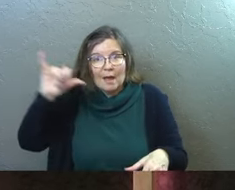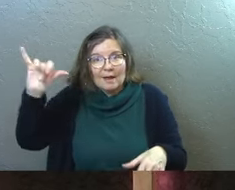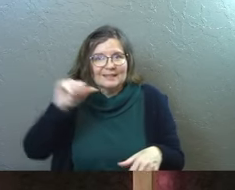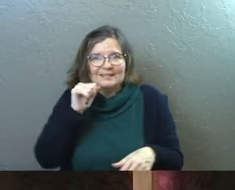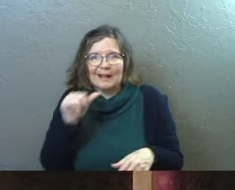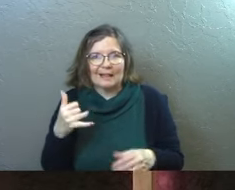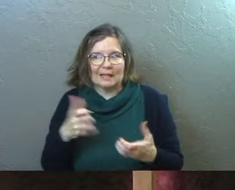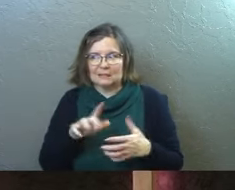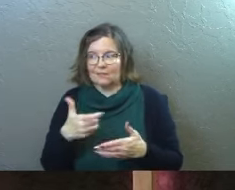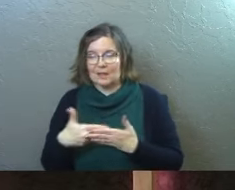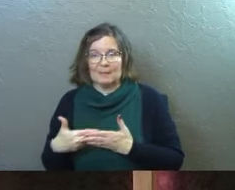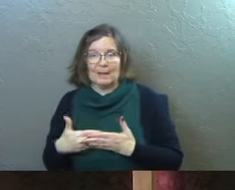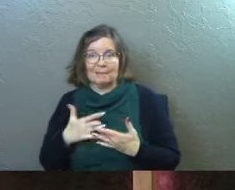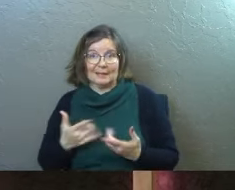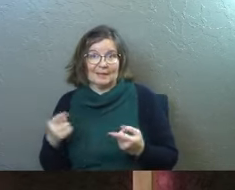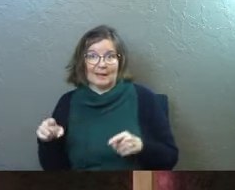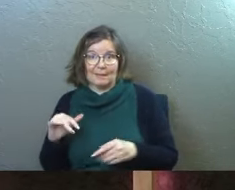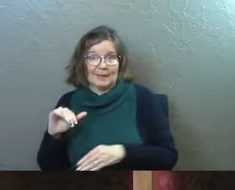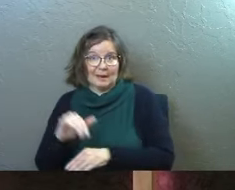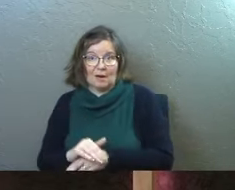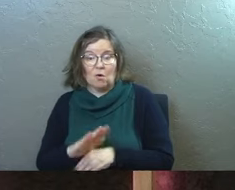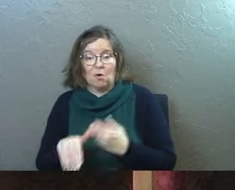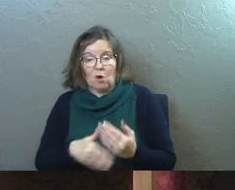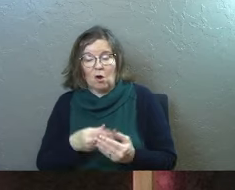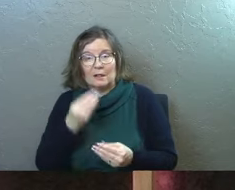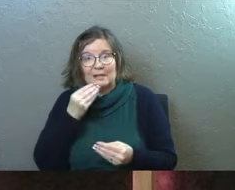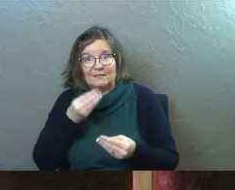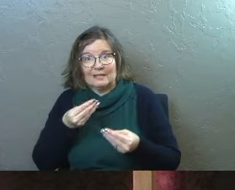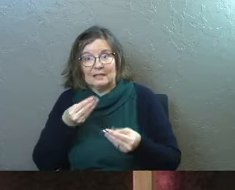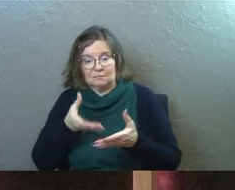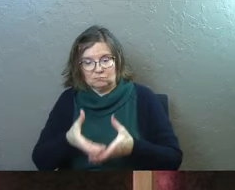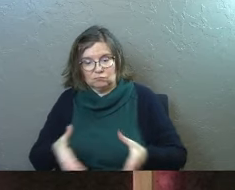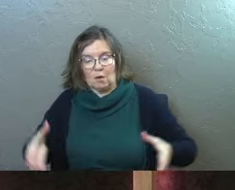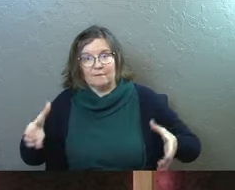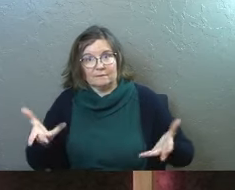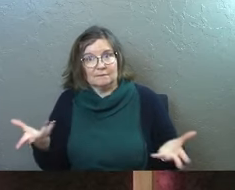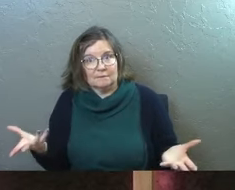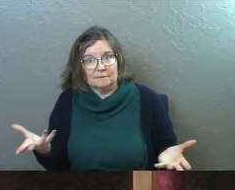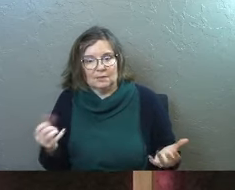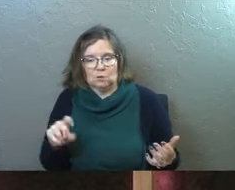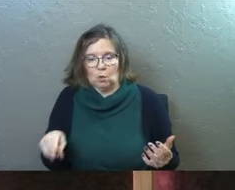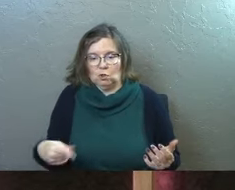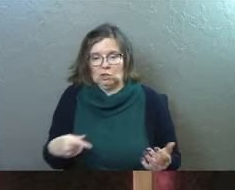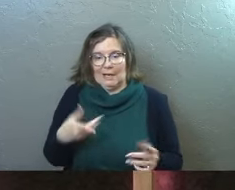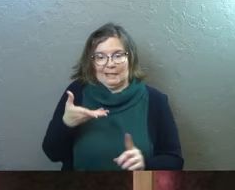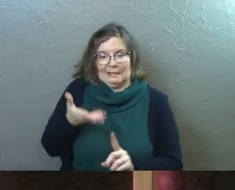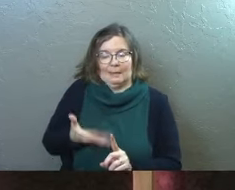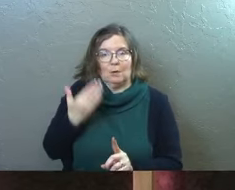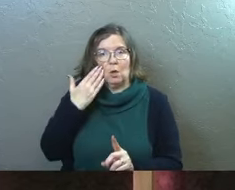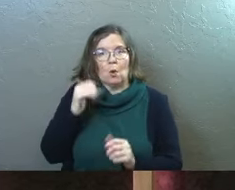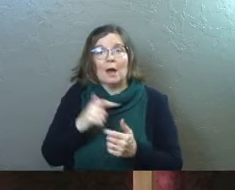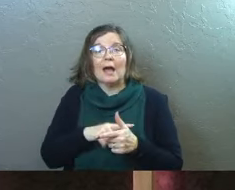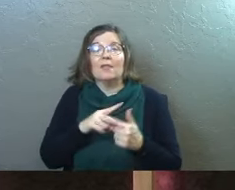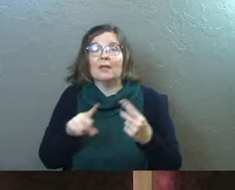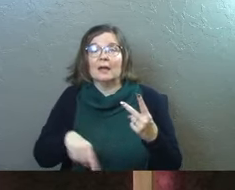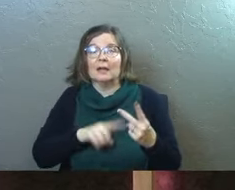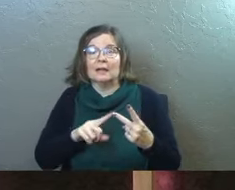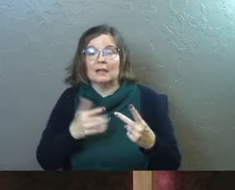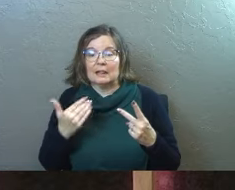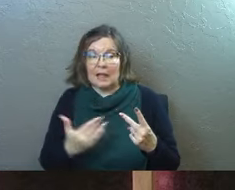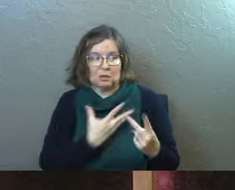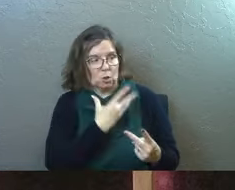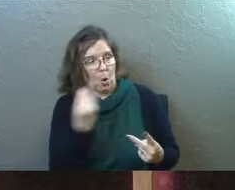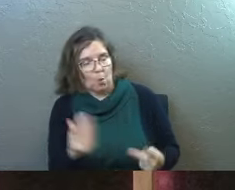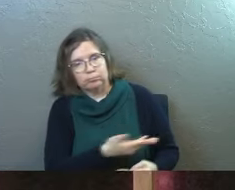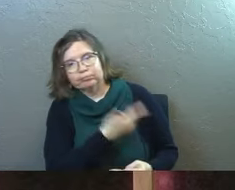Not, not lots of other babies that night, all in feeding troughs. Amen. So it's just him. they know how to, and then they, then they say,